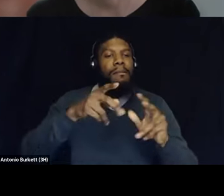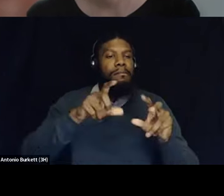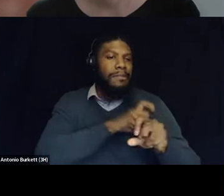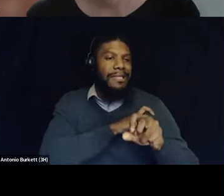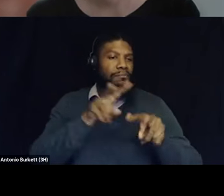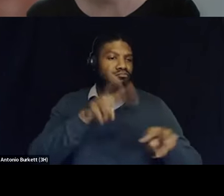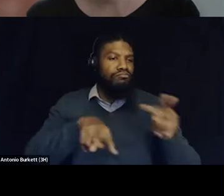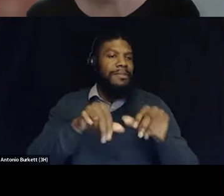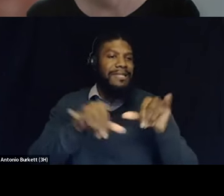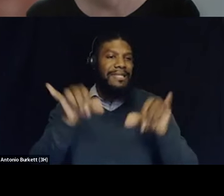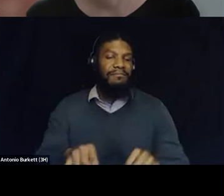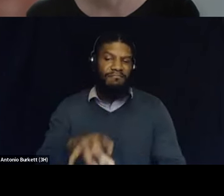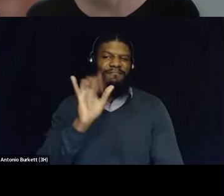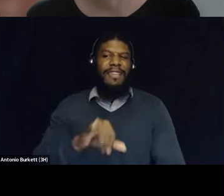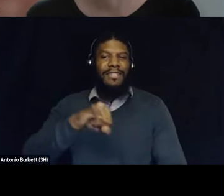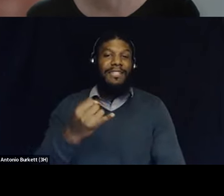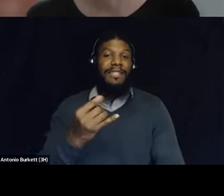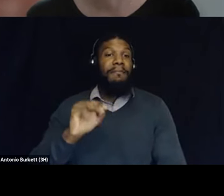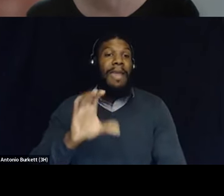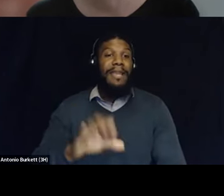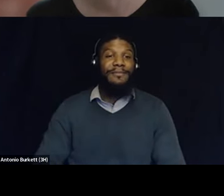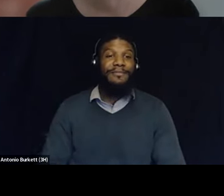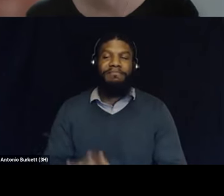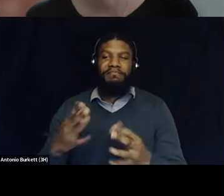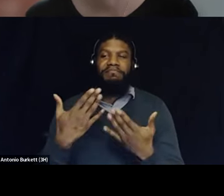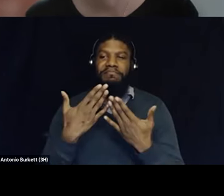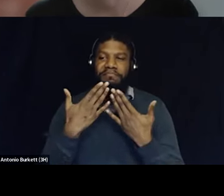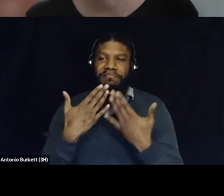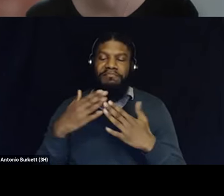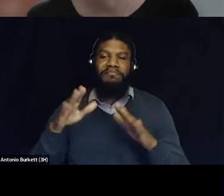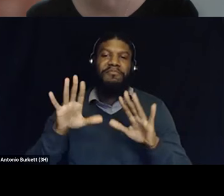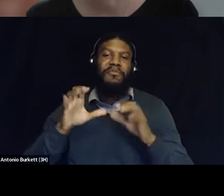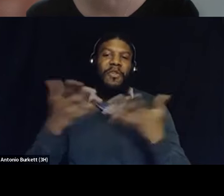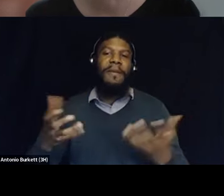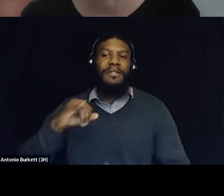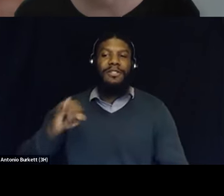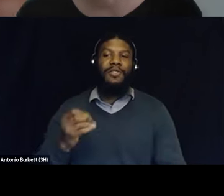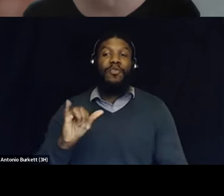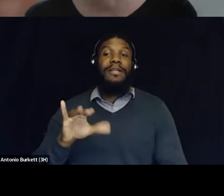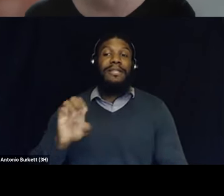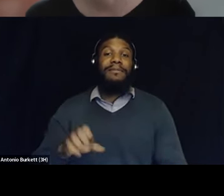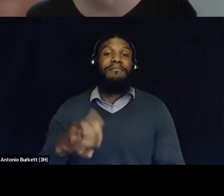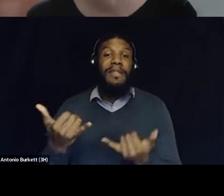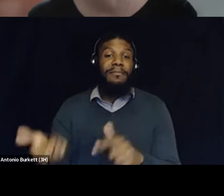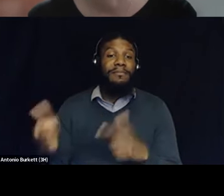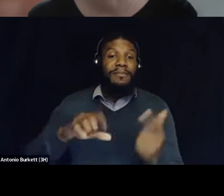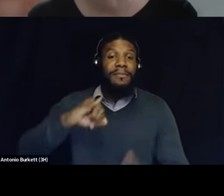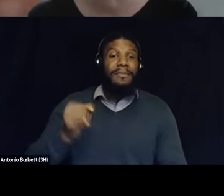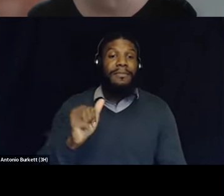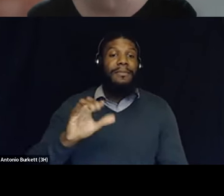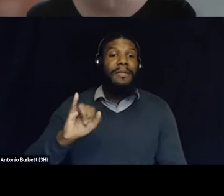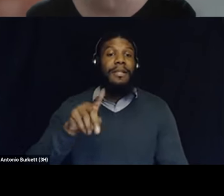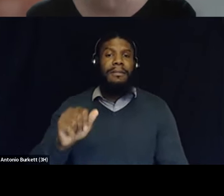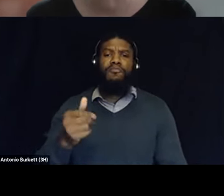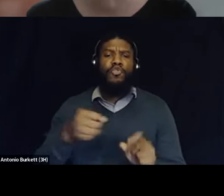JMAC. Awesome. Thank you, Joyce, and Jacinta, I'm going to bring you into the conversation now. Can you tell folks a little bit about